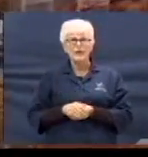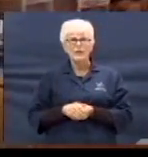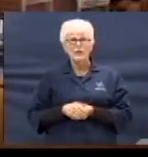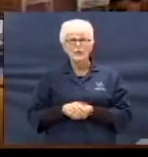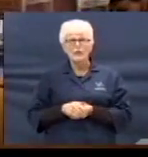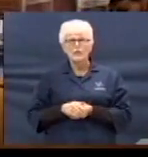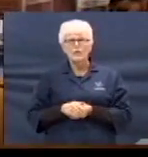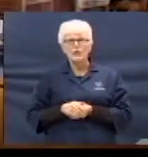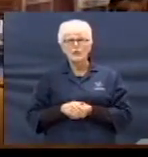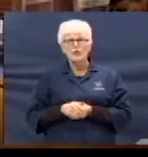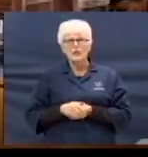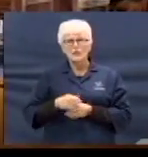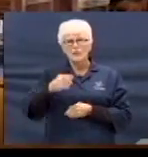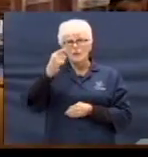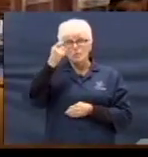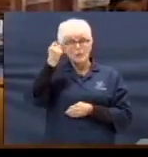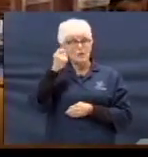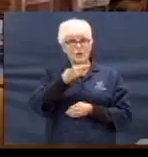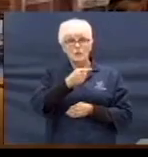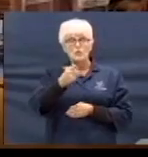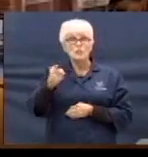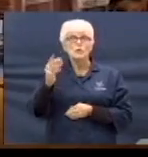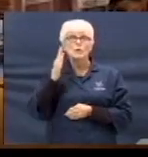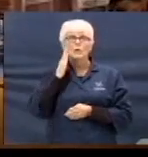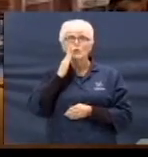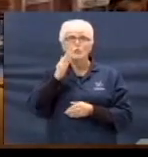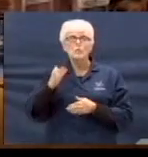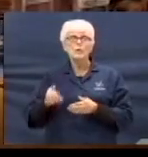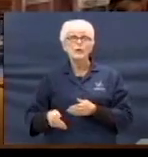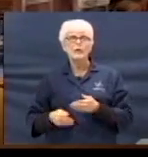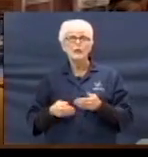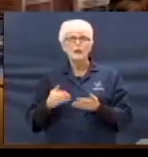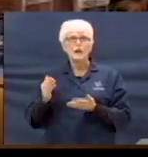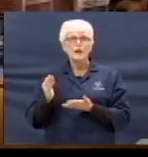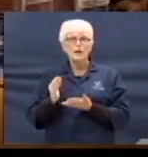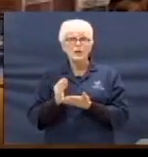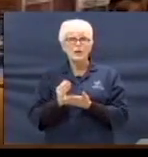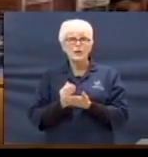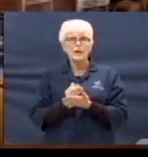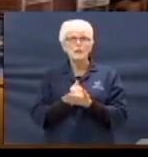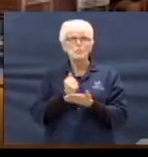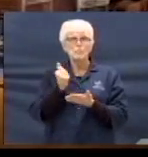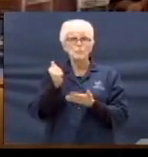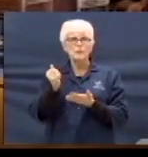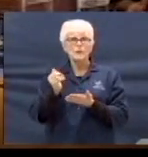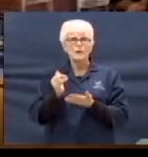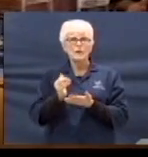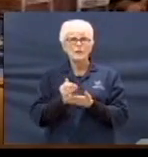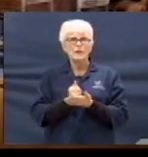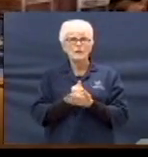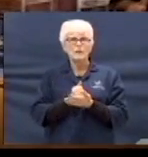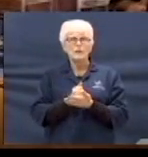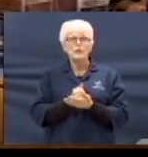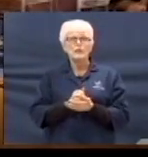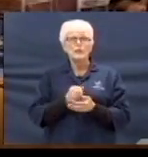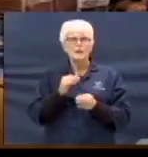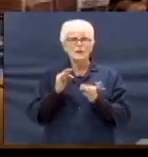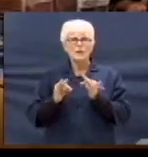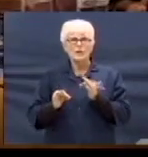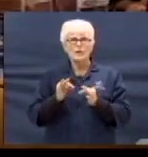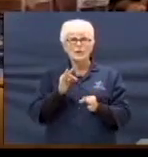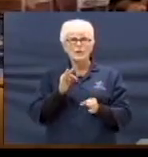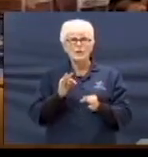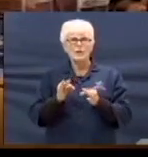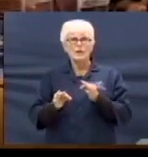For you will reap if you've